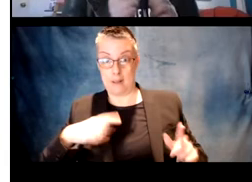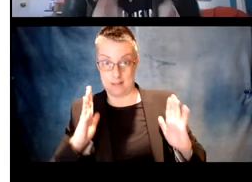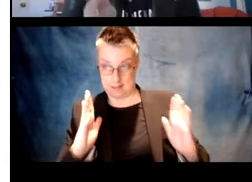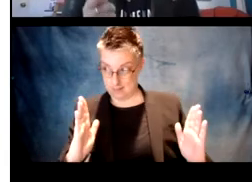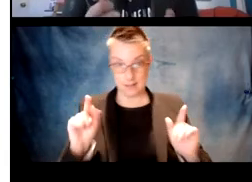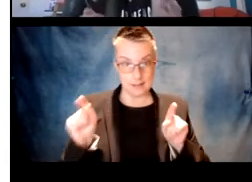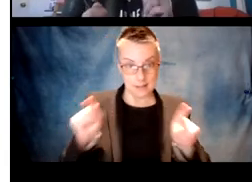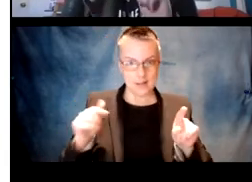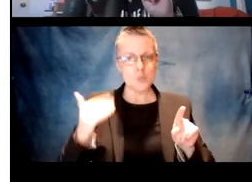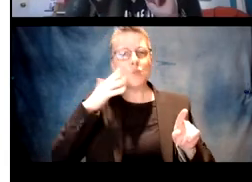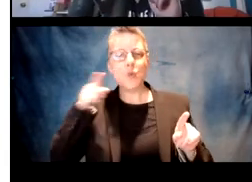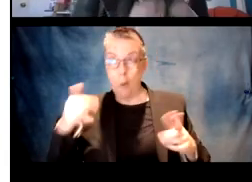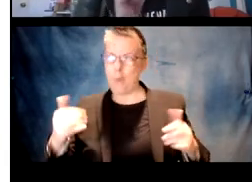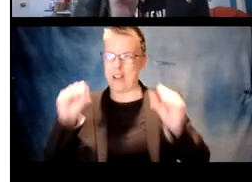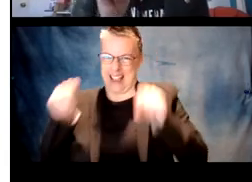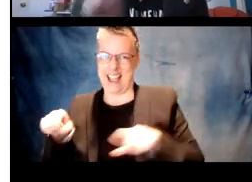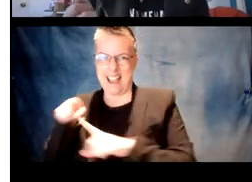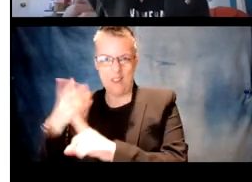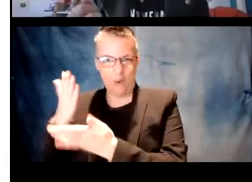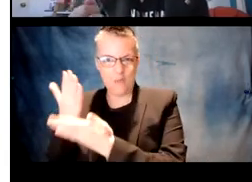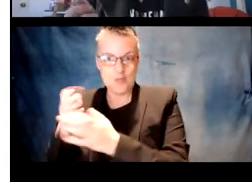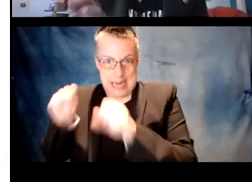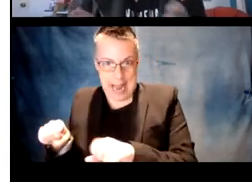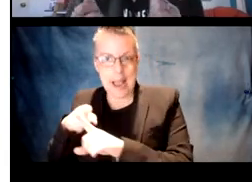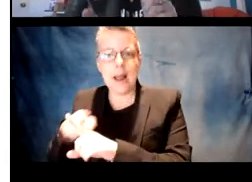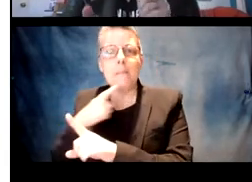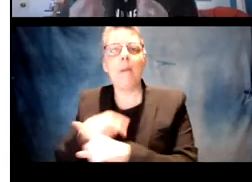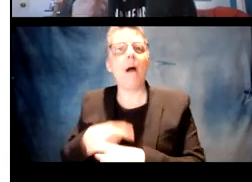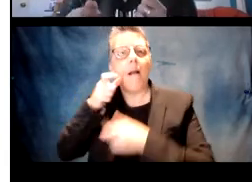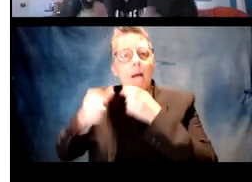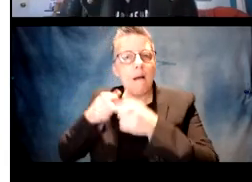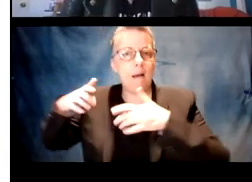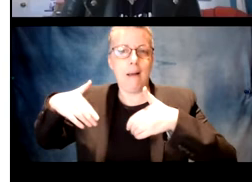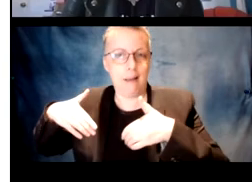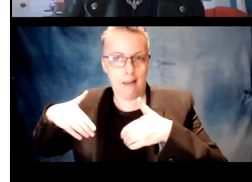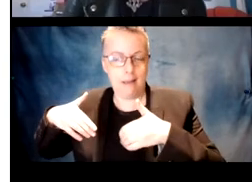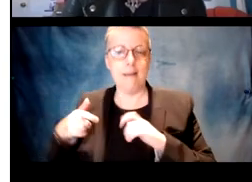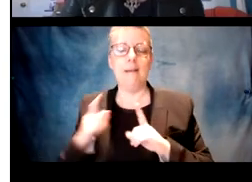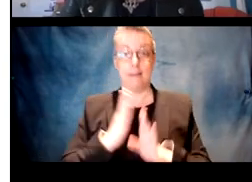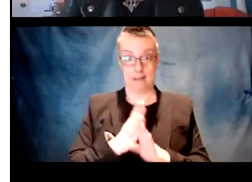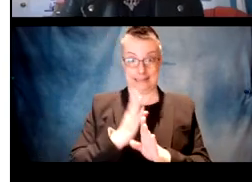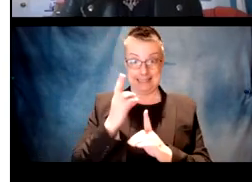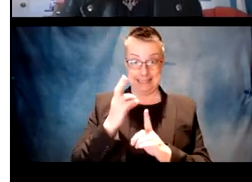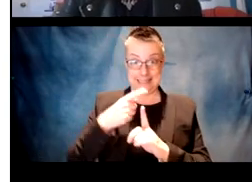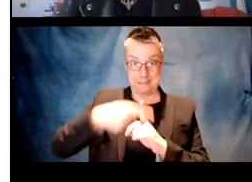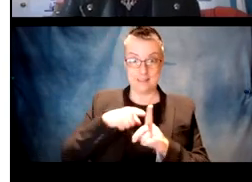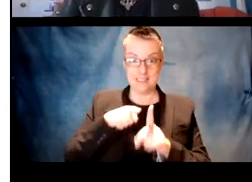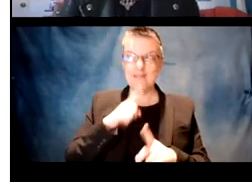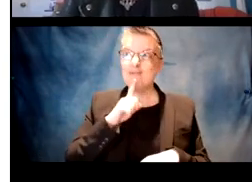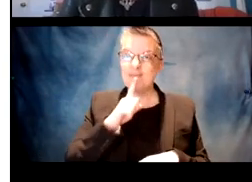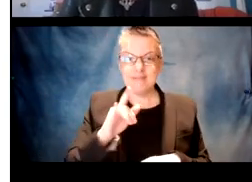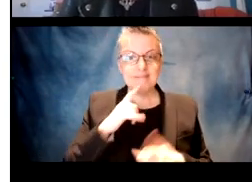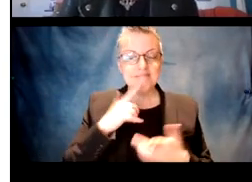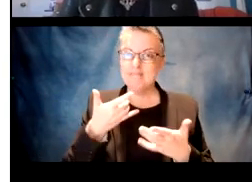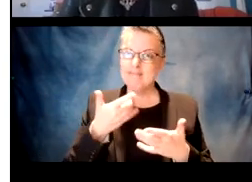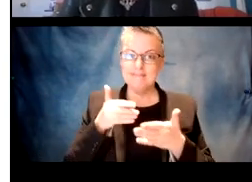spot between 12 months and 18 months where we know they have this kind of disability, but they're not producing